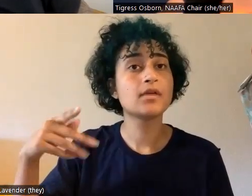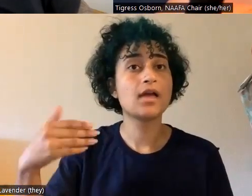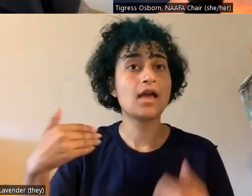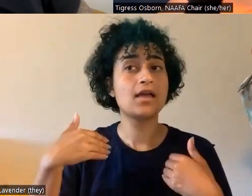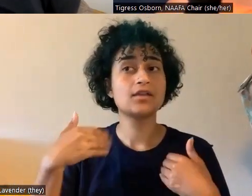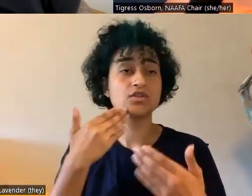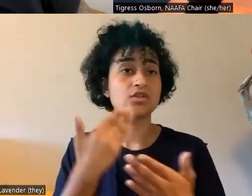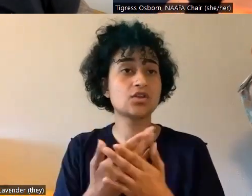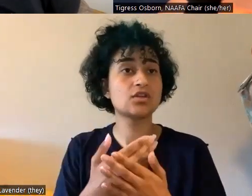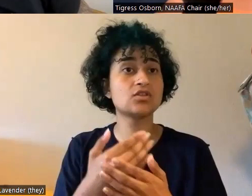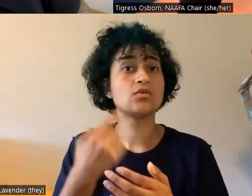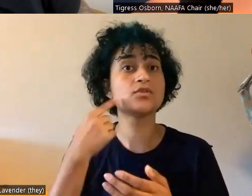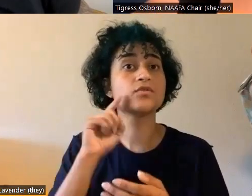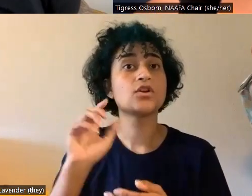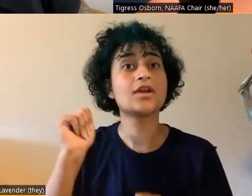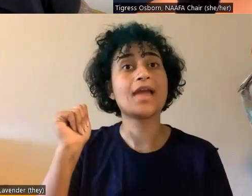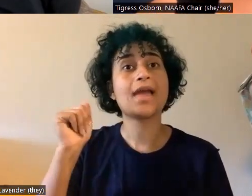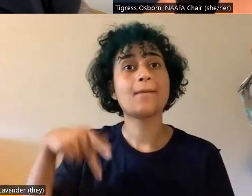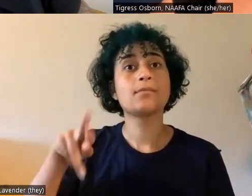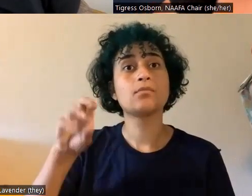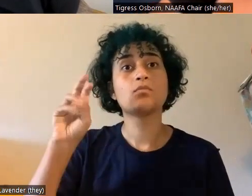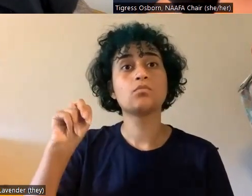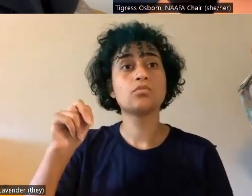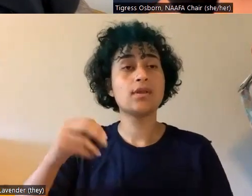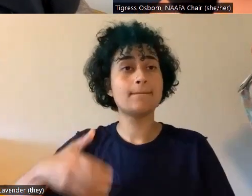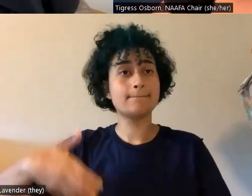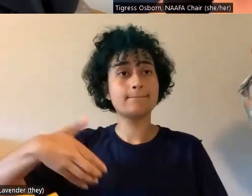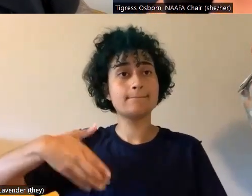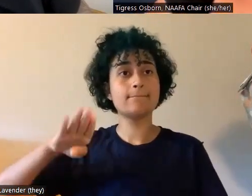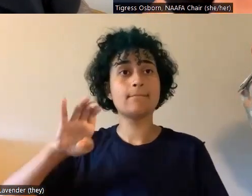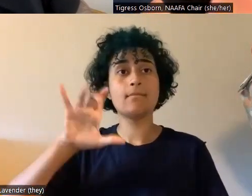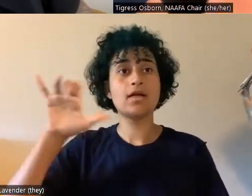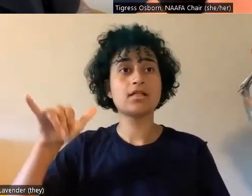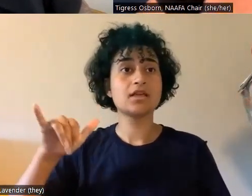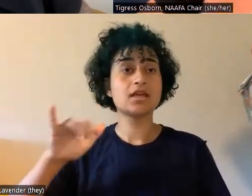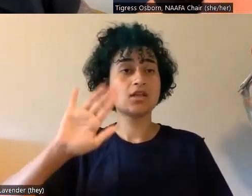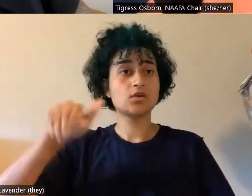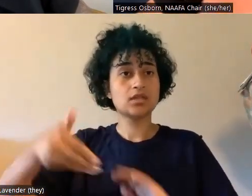instead of your belly sort of sitting up on its own, it hangs down a little bit and creates extra fold there.